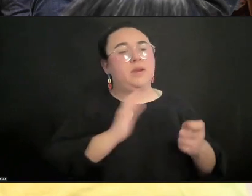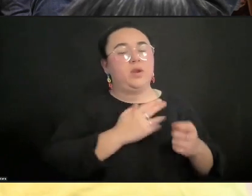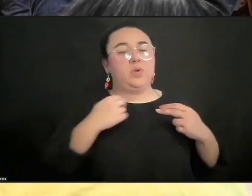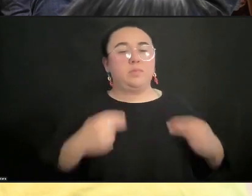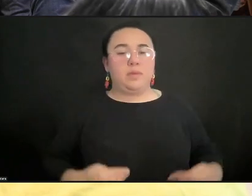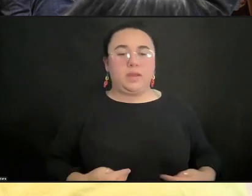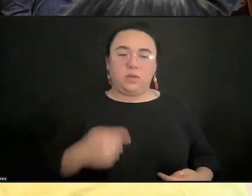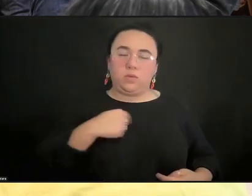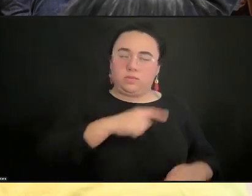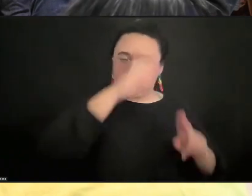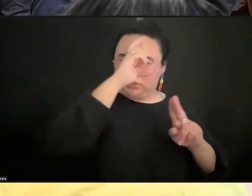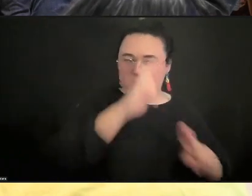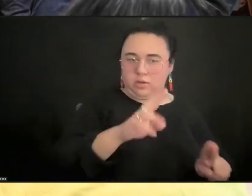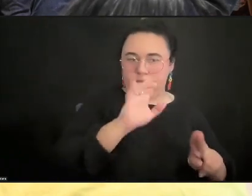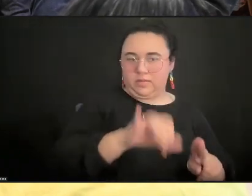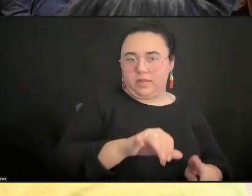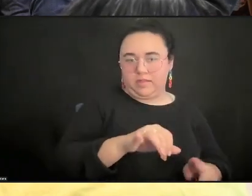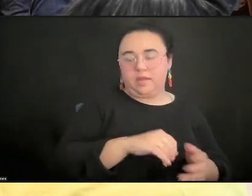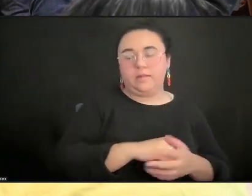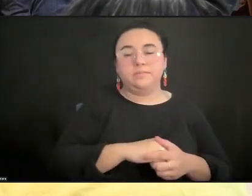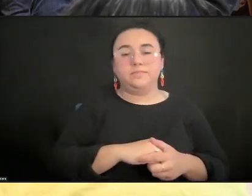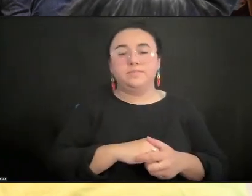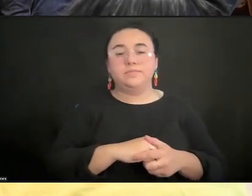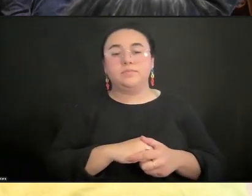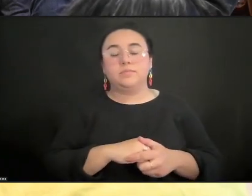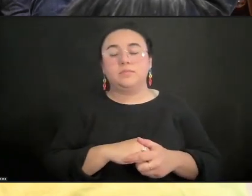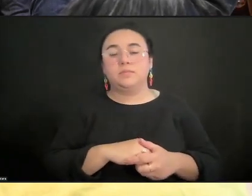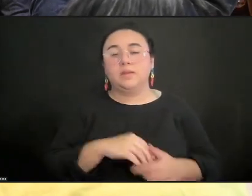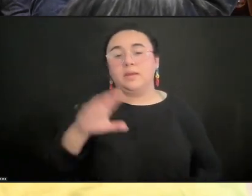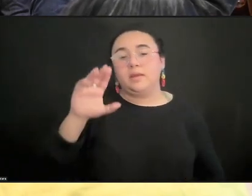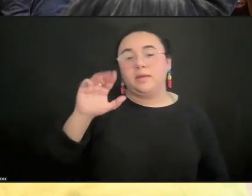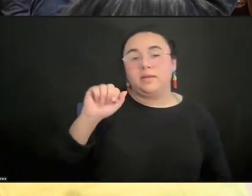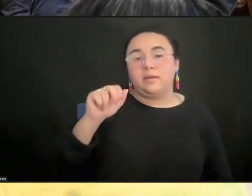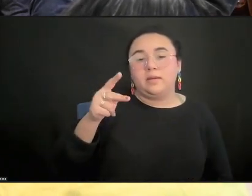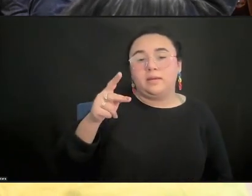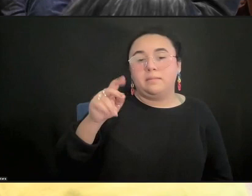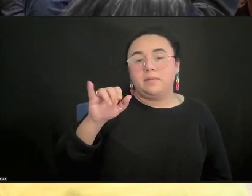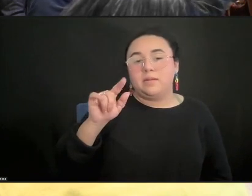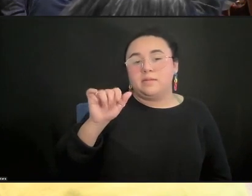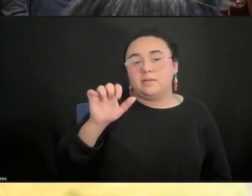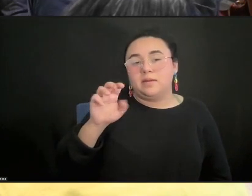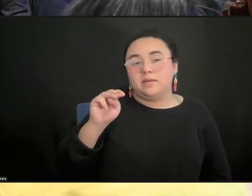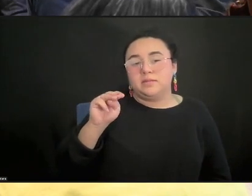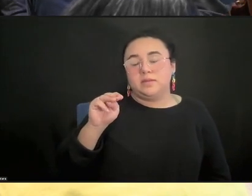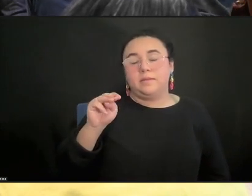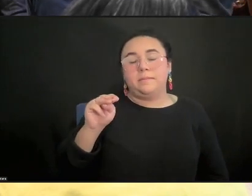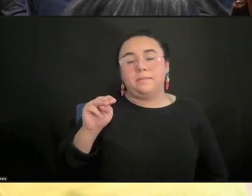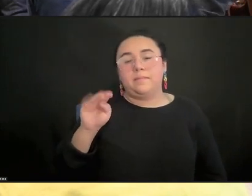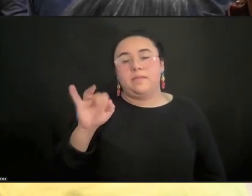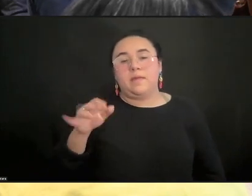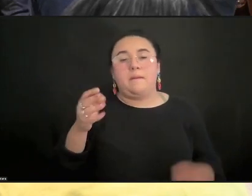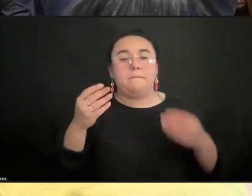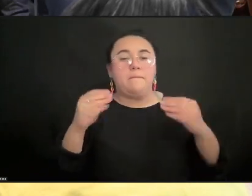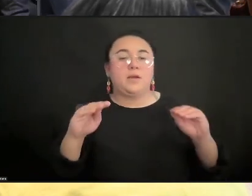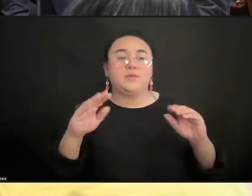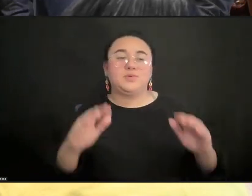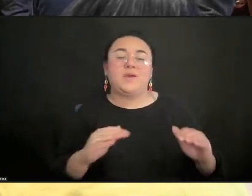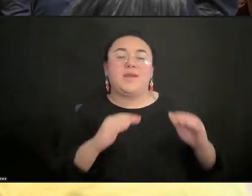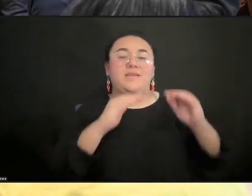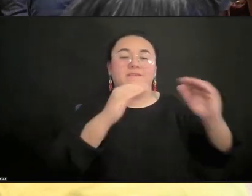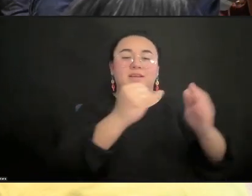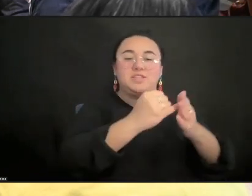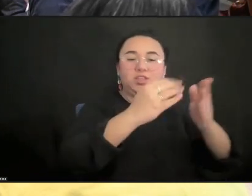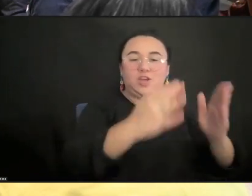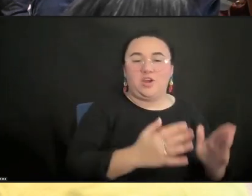capitalism, the marketplace, in ways that advance them as human beings, not to advance ourselves. And